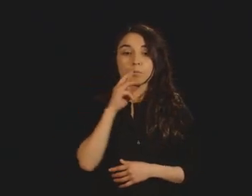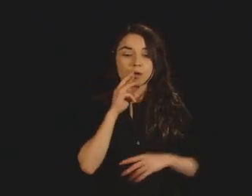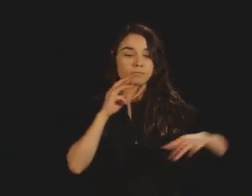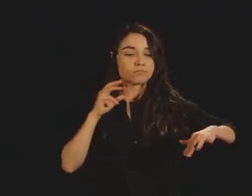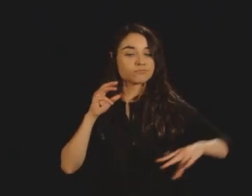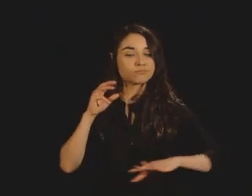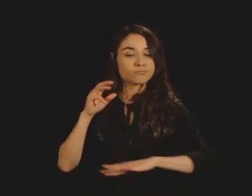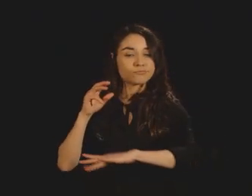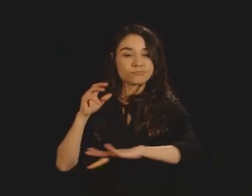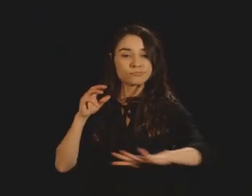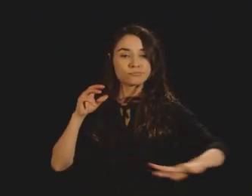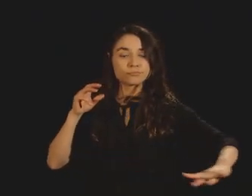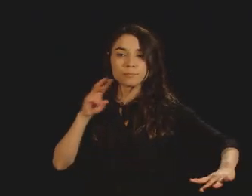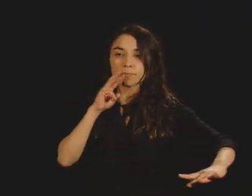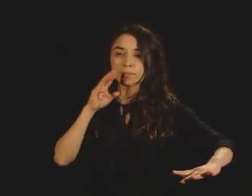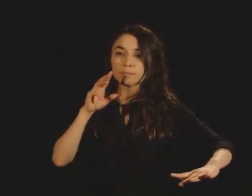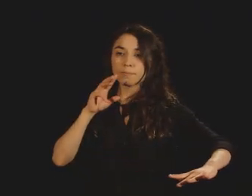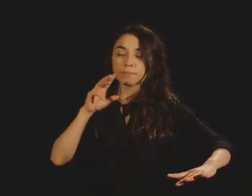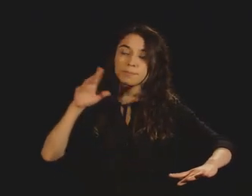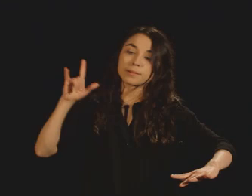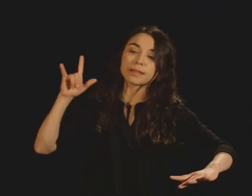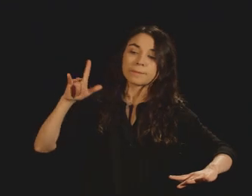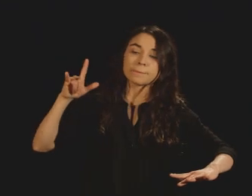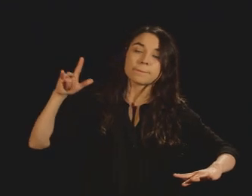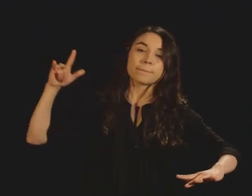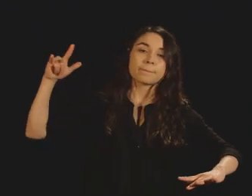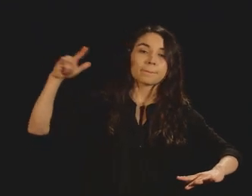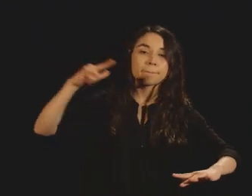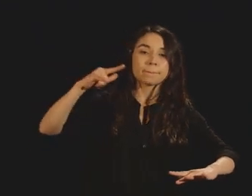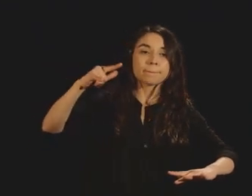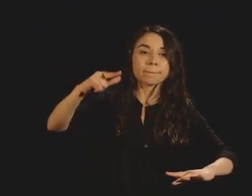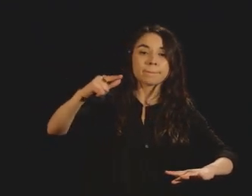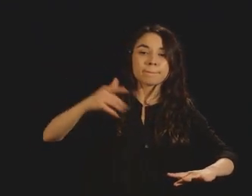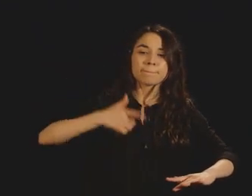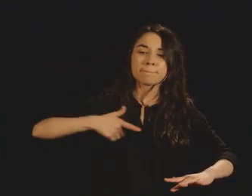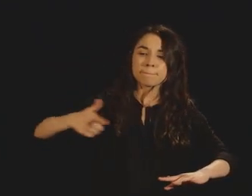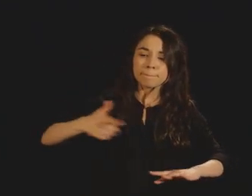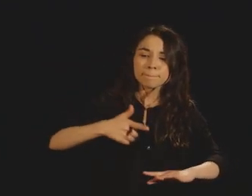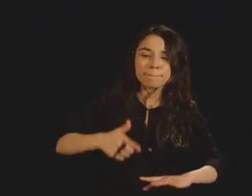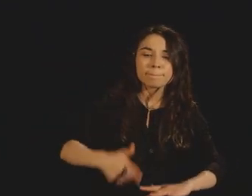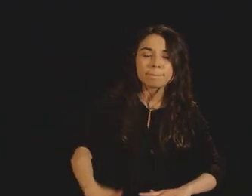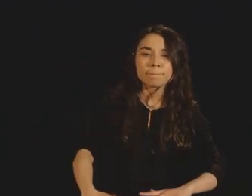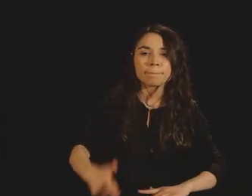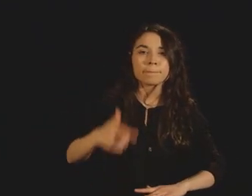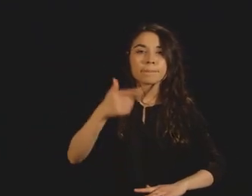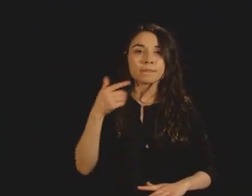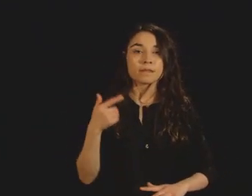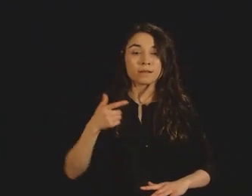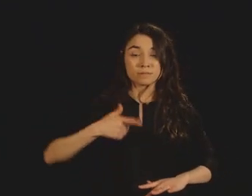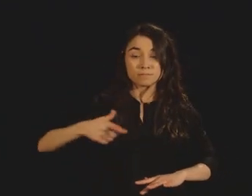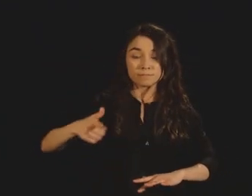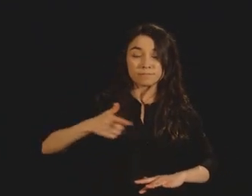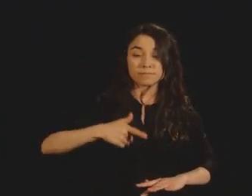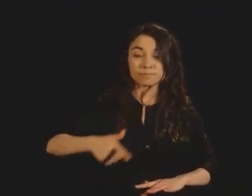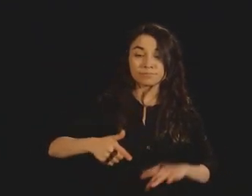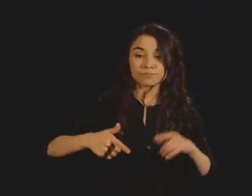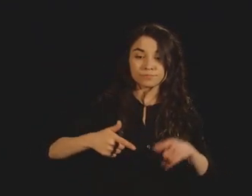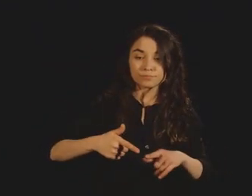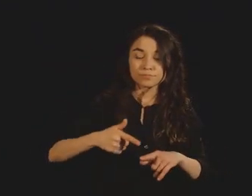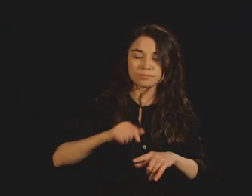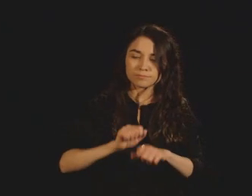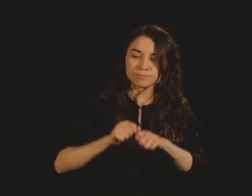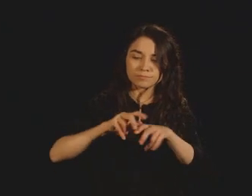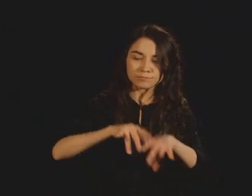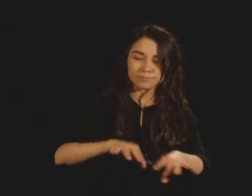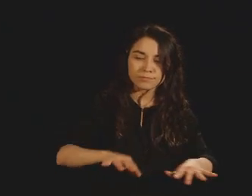to break the oil spill up into tiny little oil droplets dispersed in water that then microbes can chew up or they'll just be